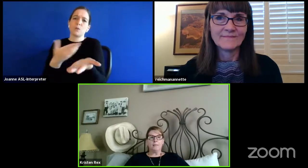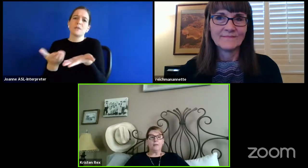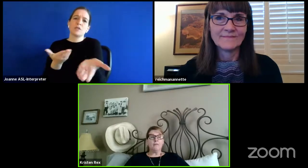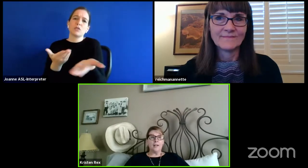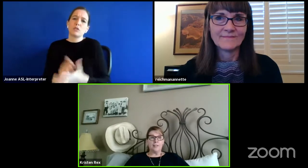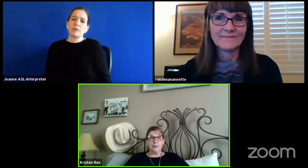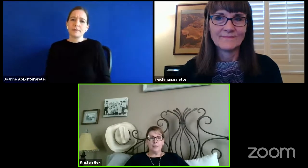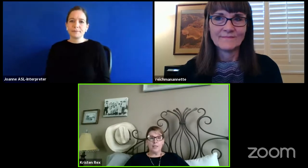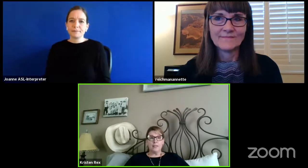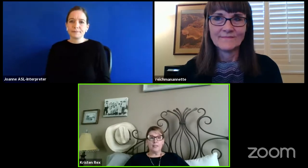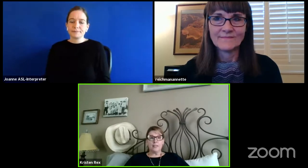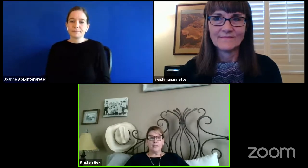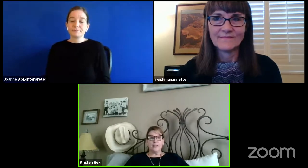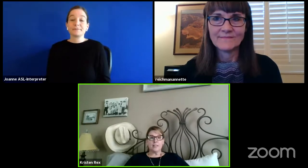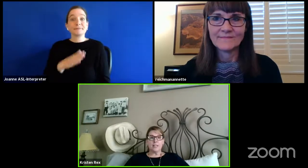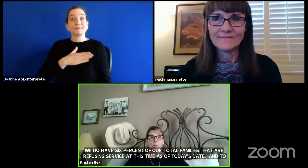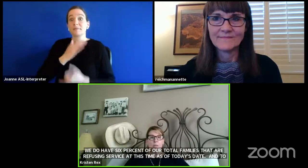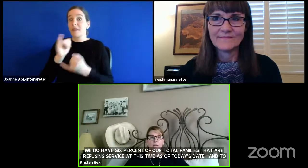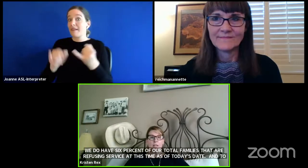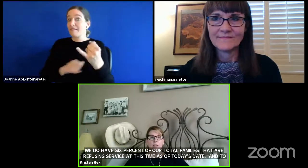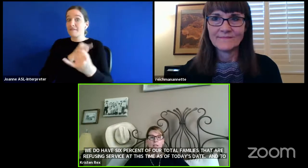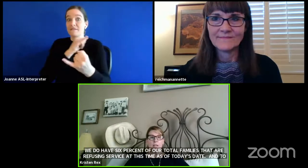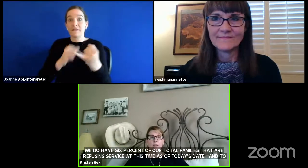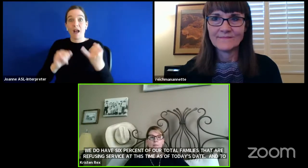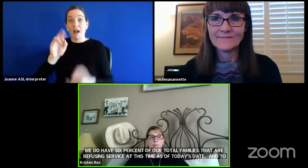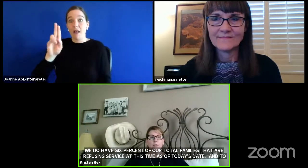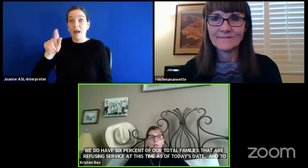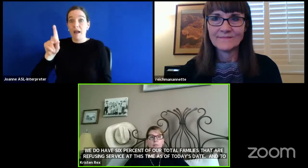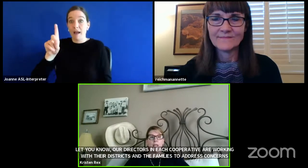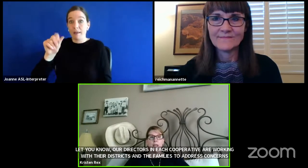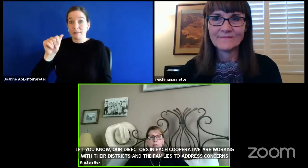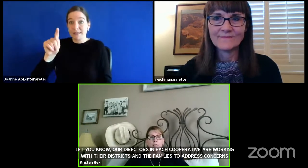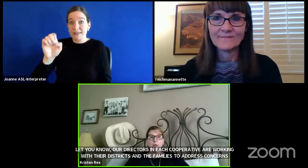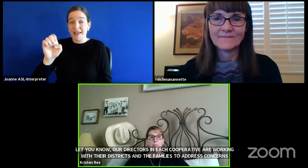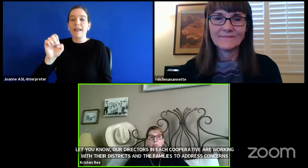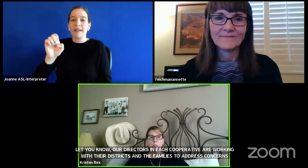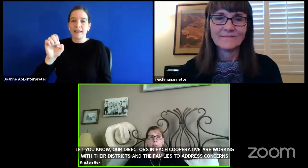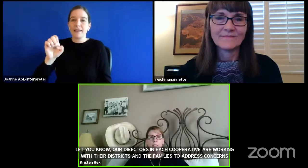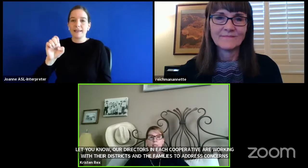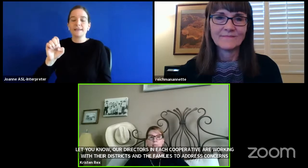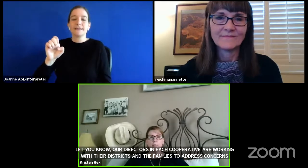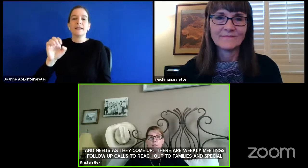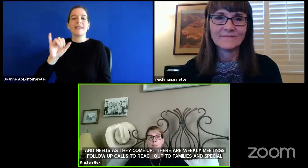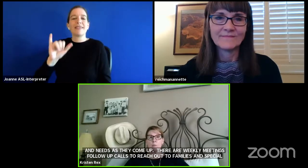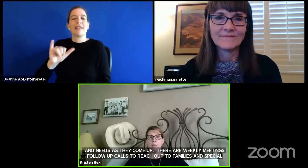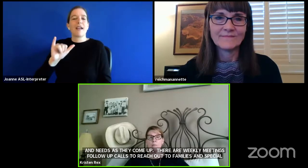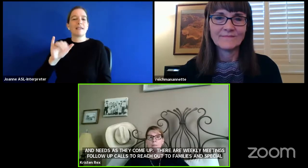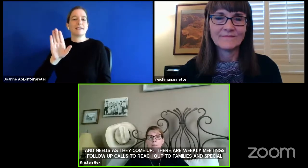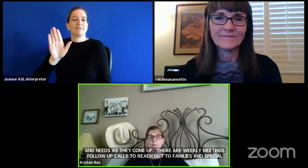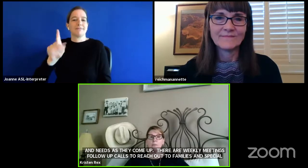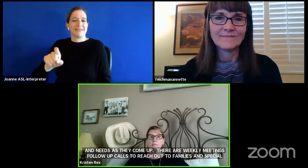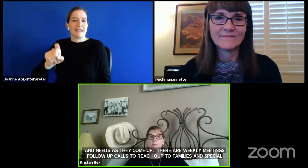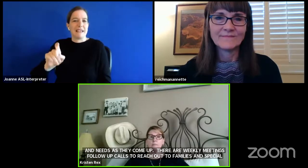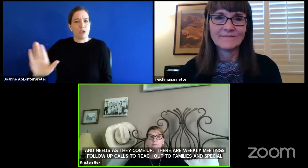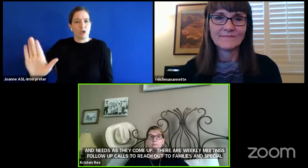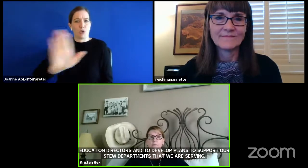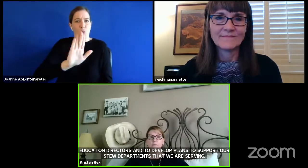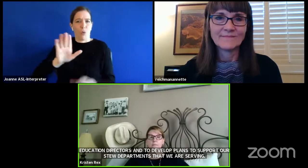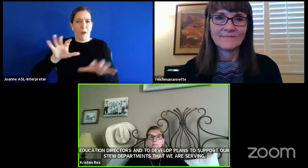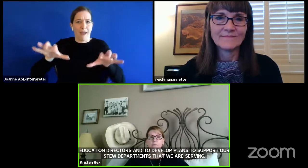My final update is a board action item that you will have the opportunity as board members